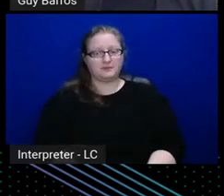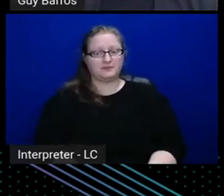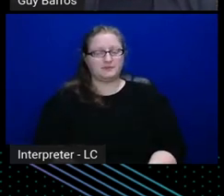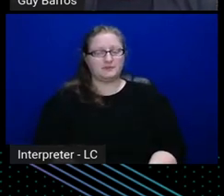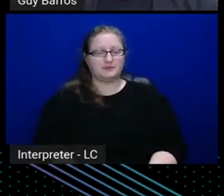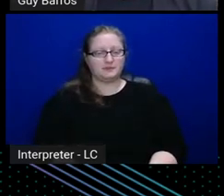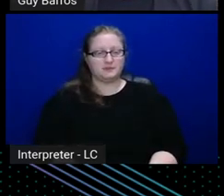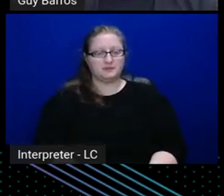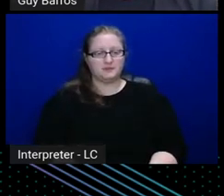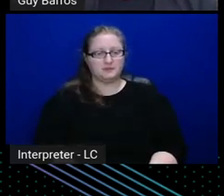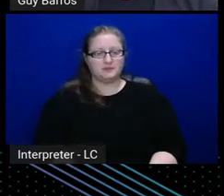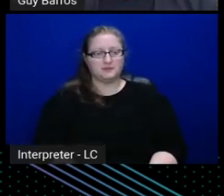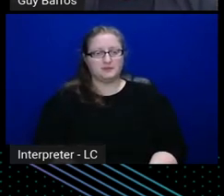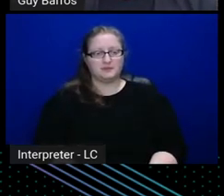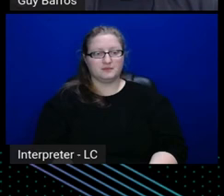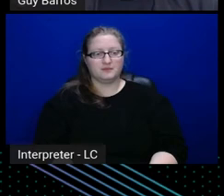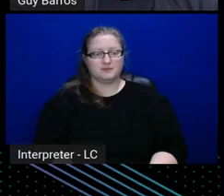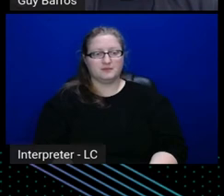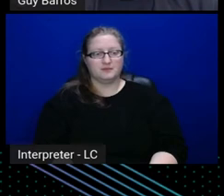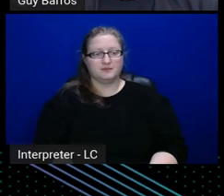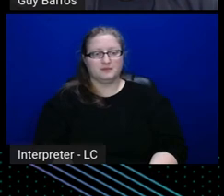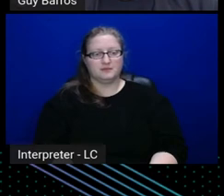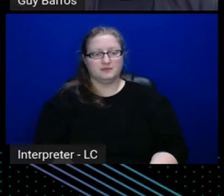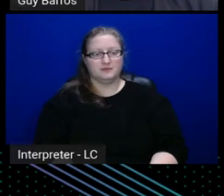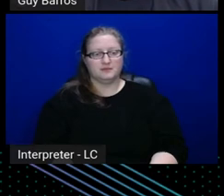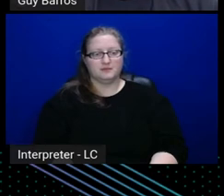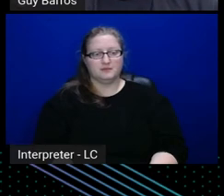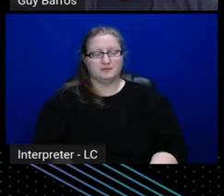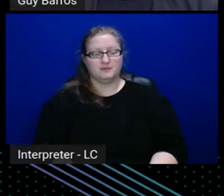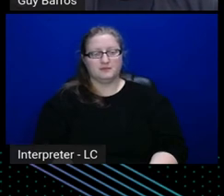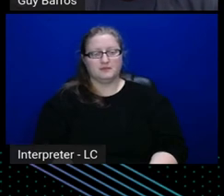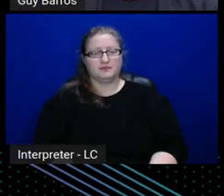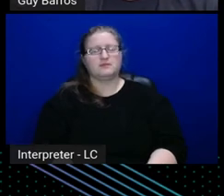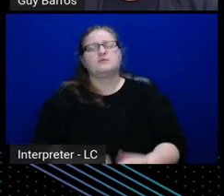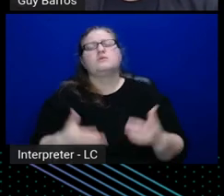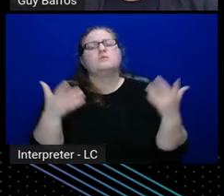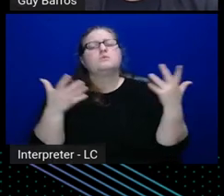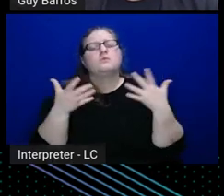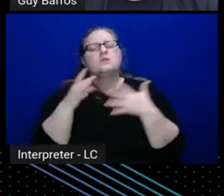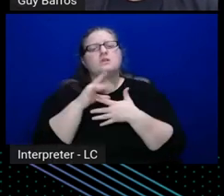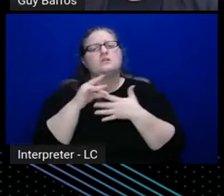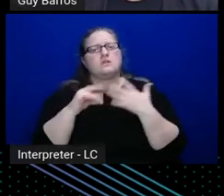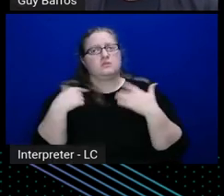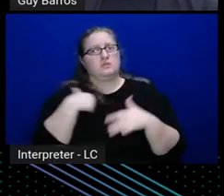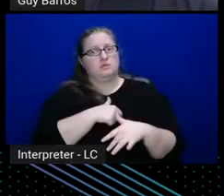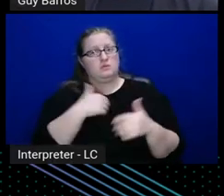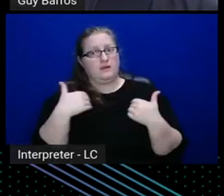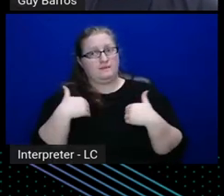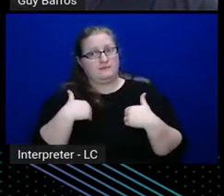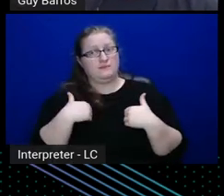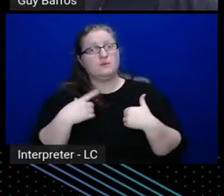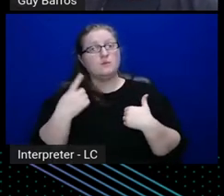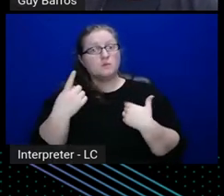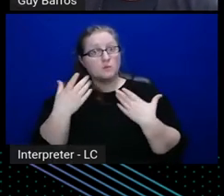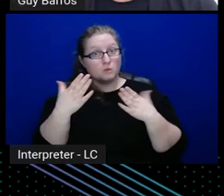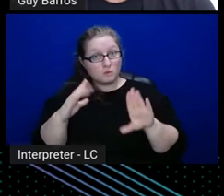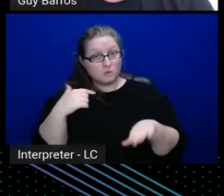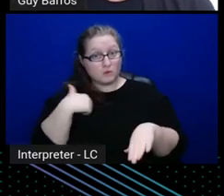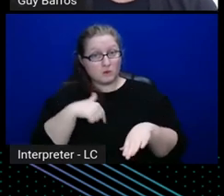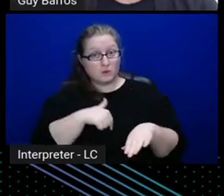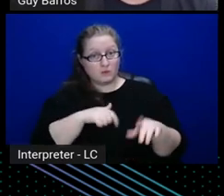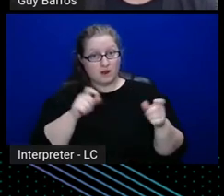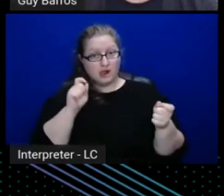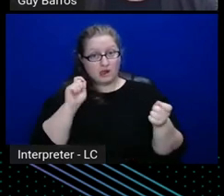right, um, so what are the options that we have here, well, one of the ways that we can figure this out,